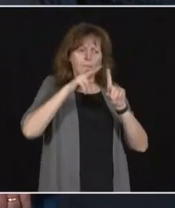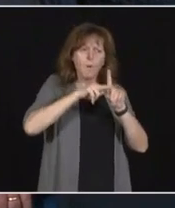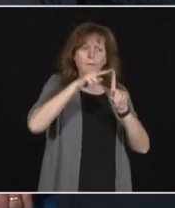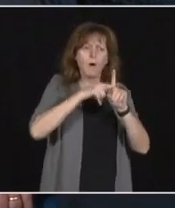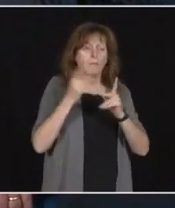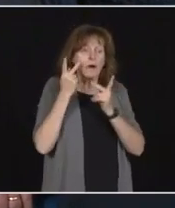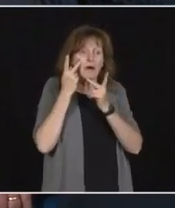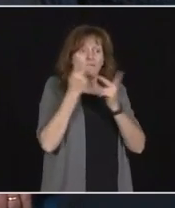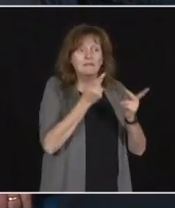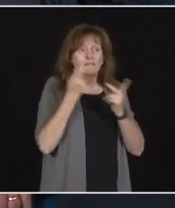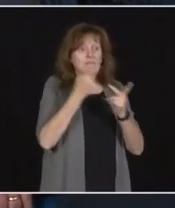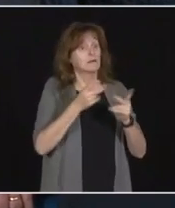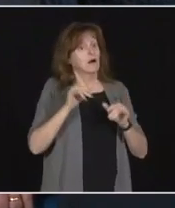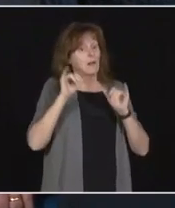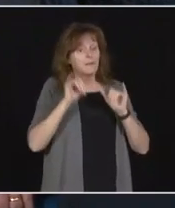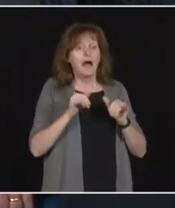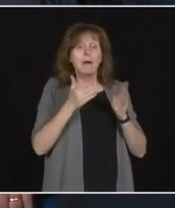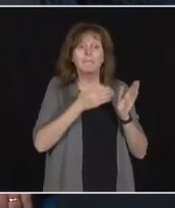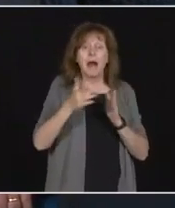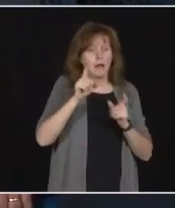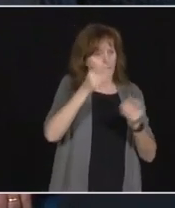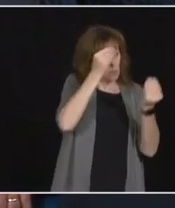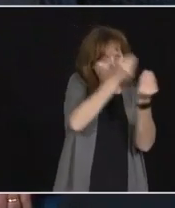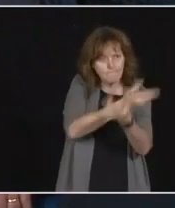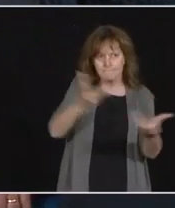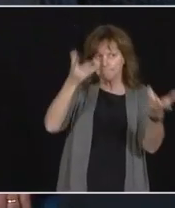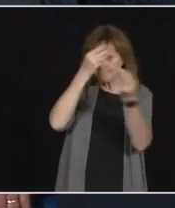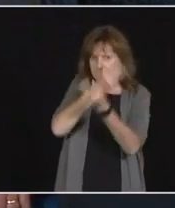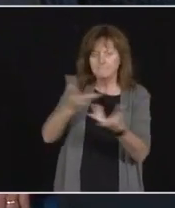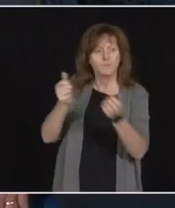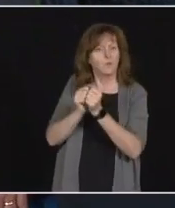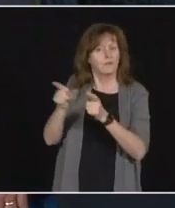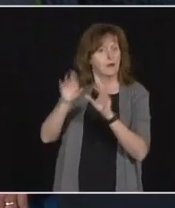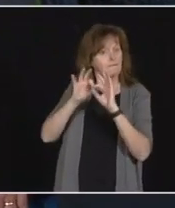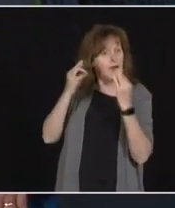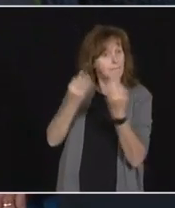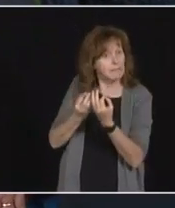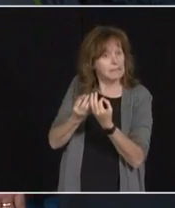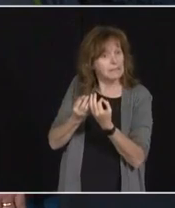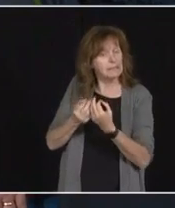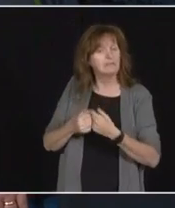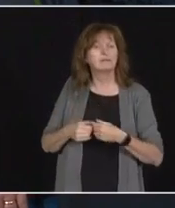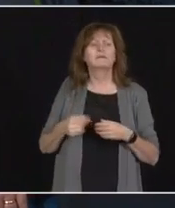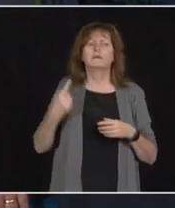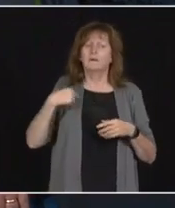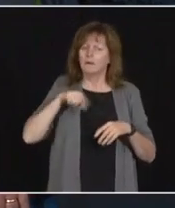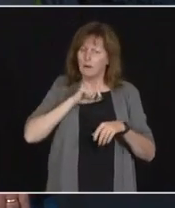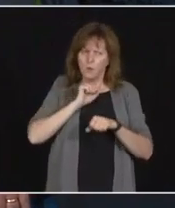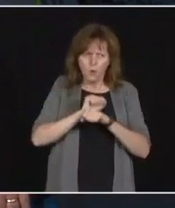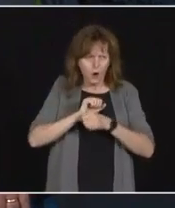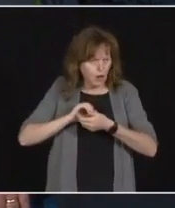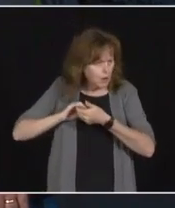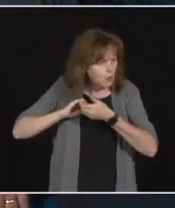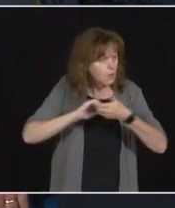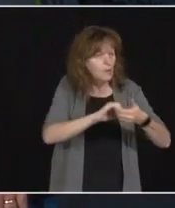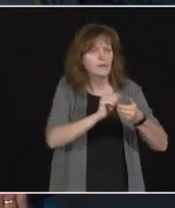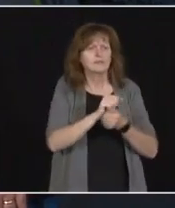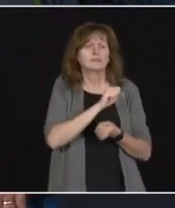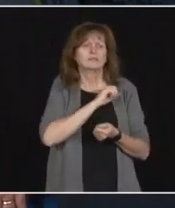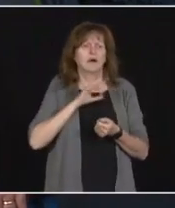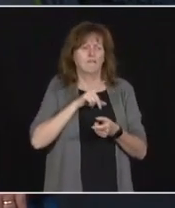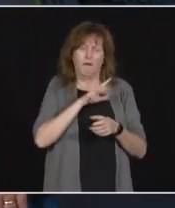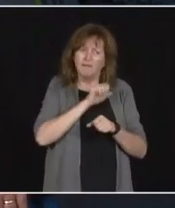Our government will continue to work with the hard-working staff in the long-term care homes. Our hospital partners